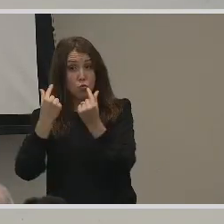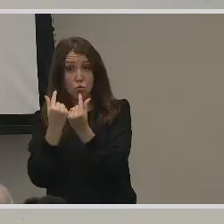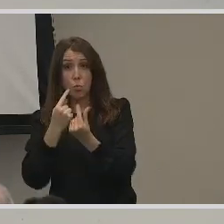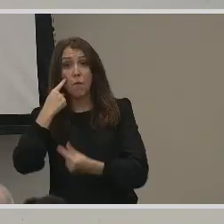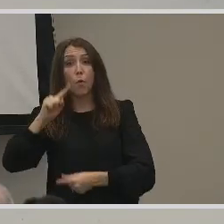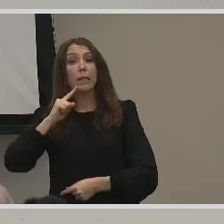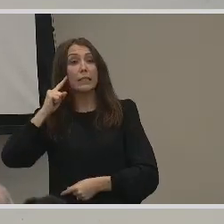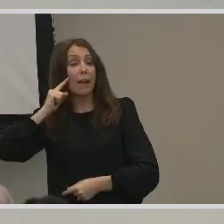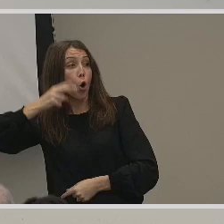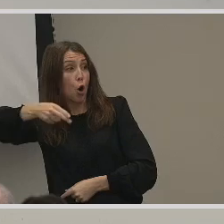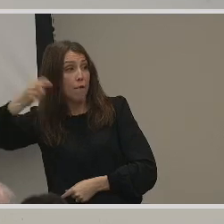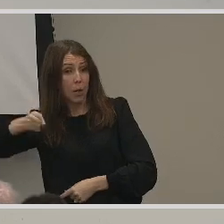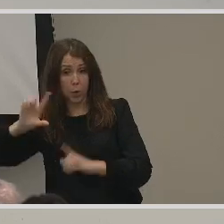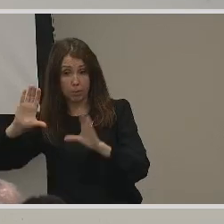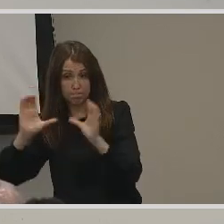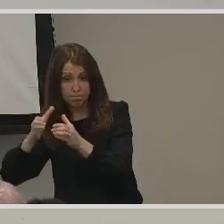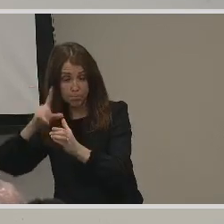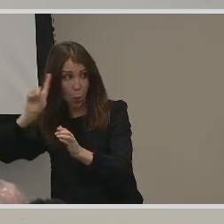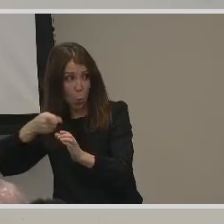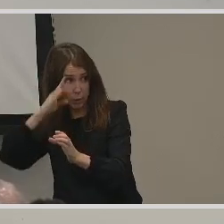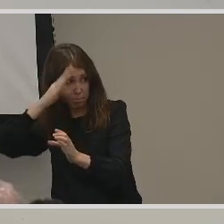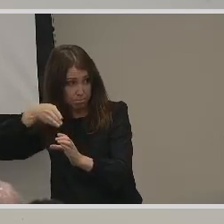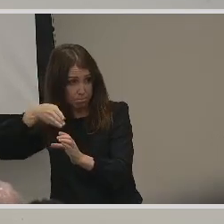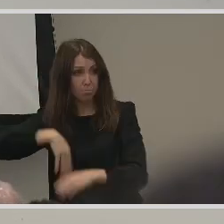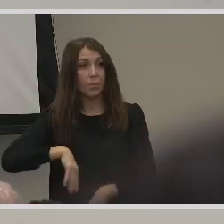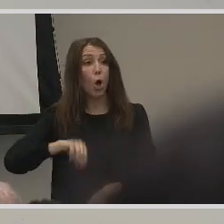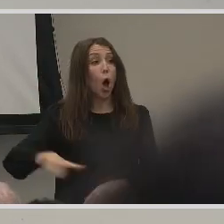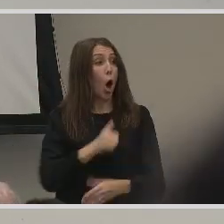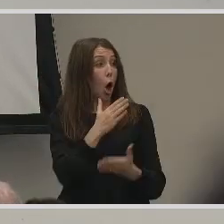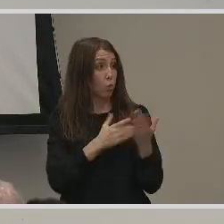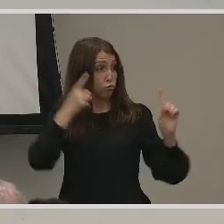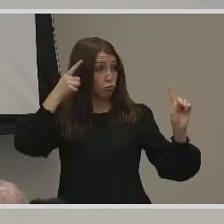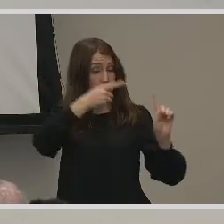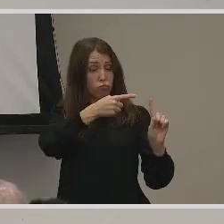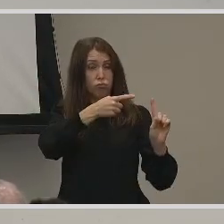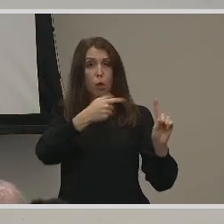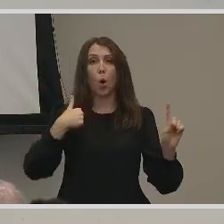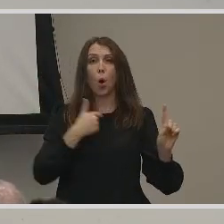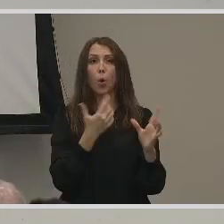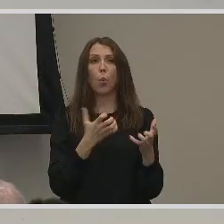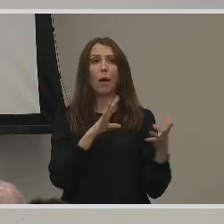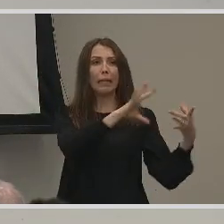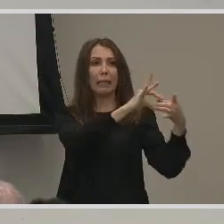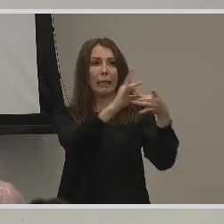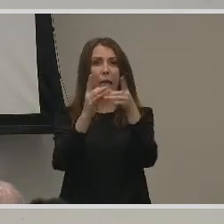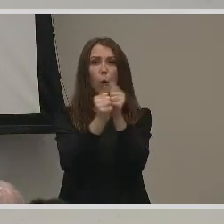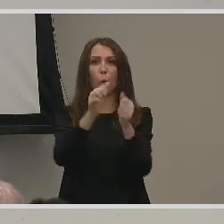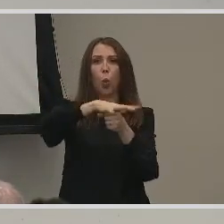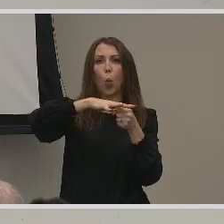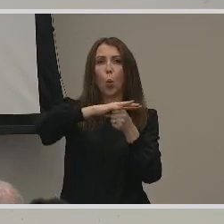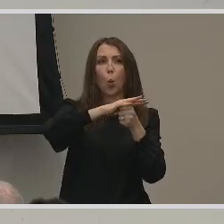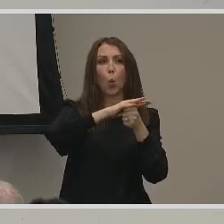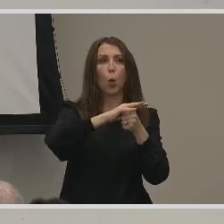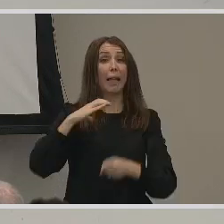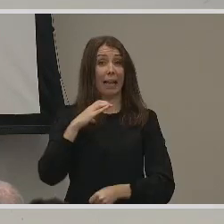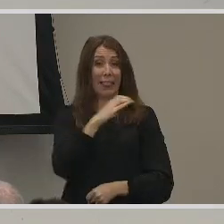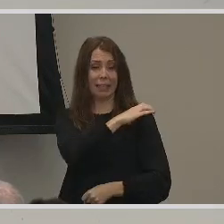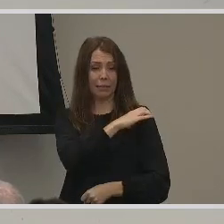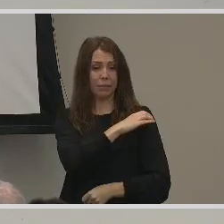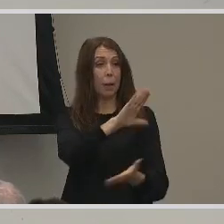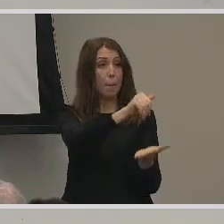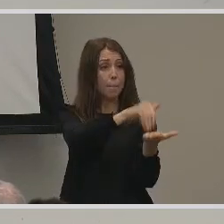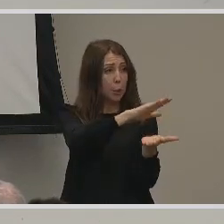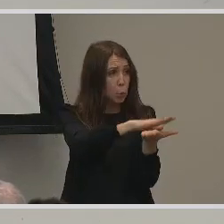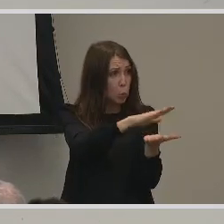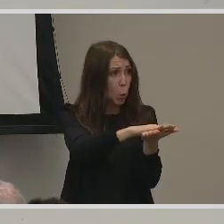And another part of this club, which is currently an aspiration, is that we want to connect with the local Cleveland middle and high schools to connect